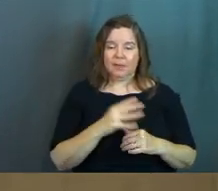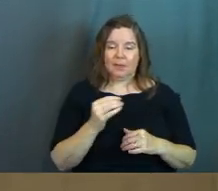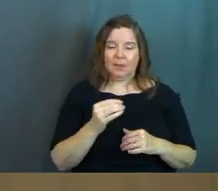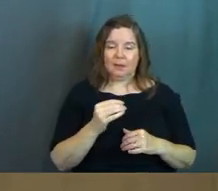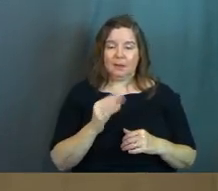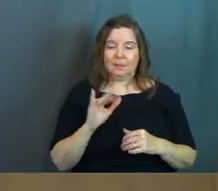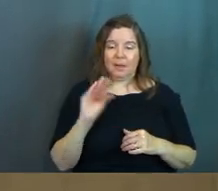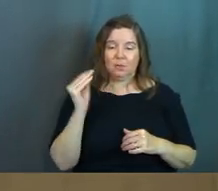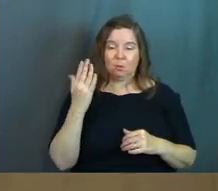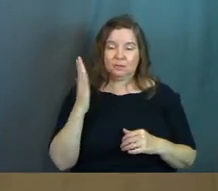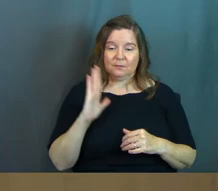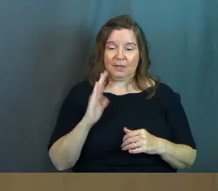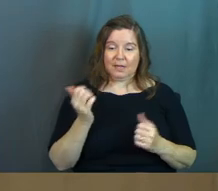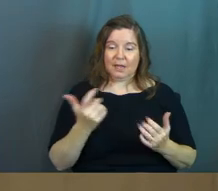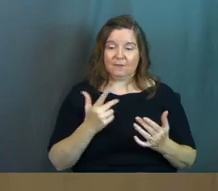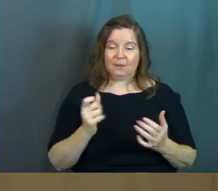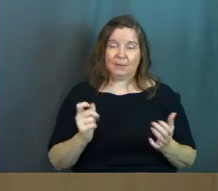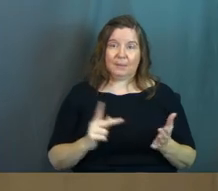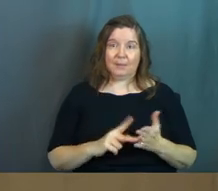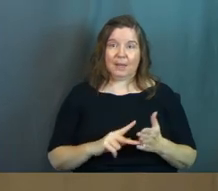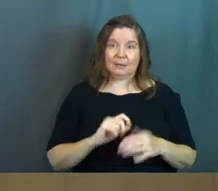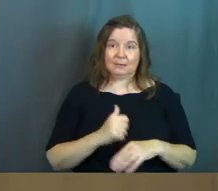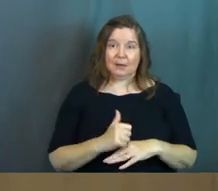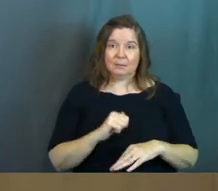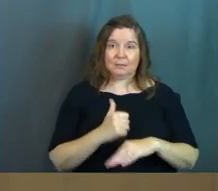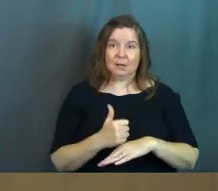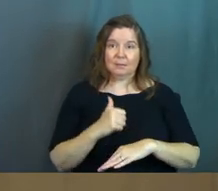And by the grace of God, everything is being restored.